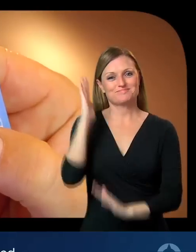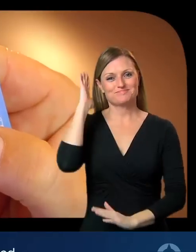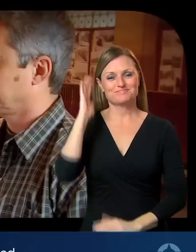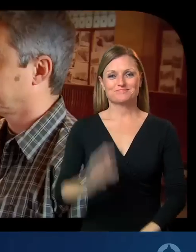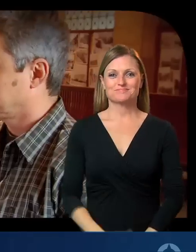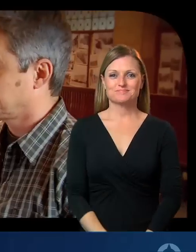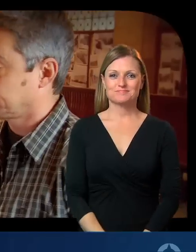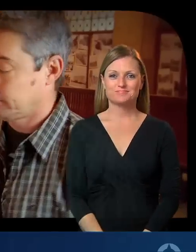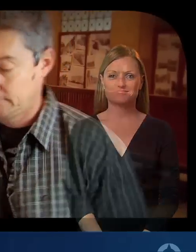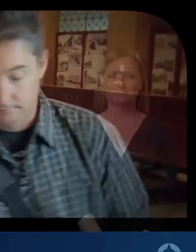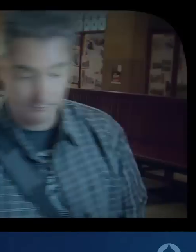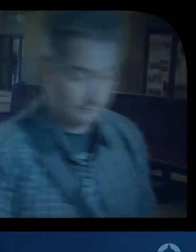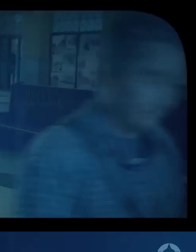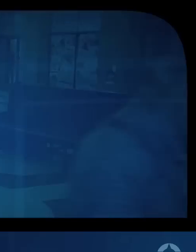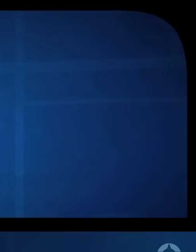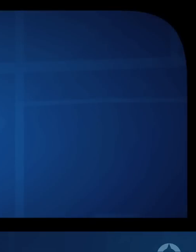recharged.